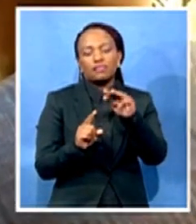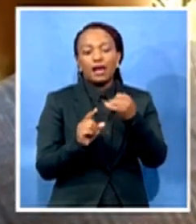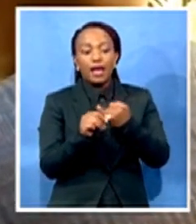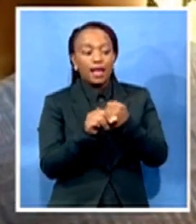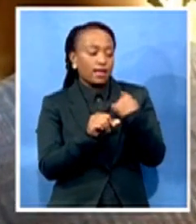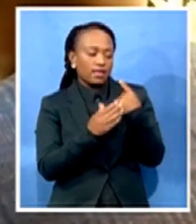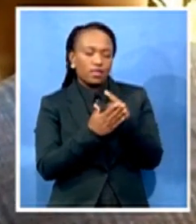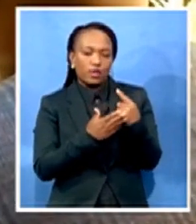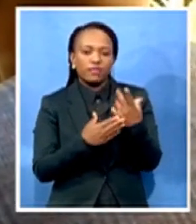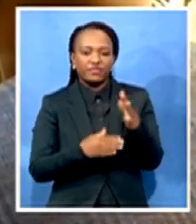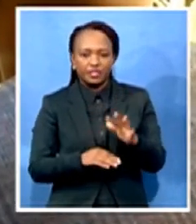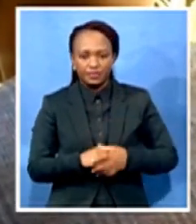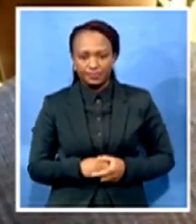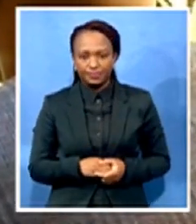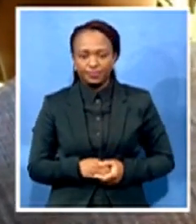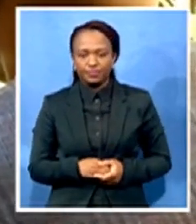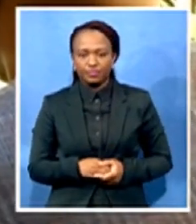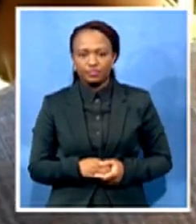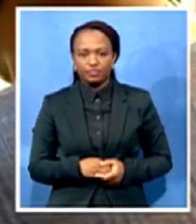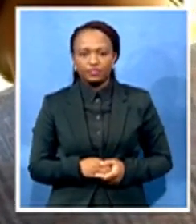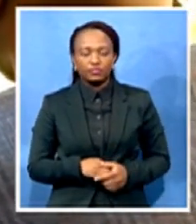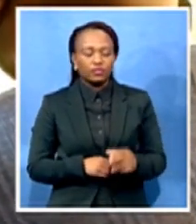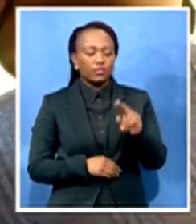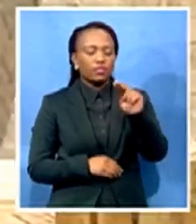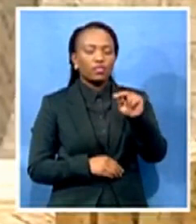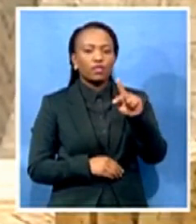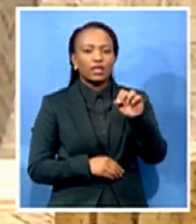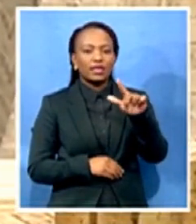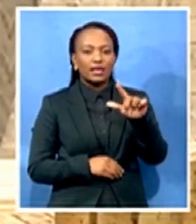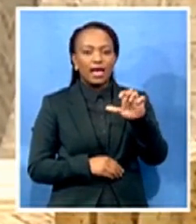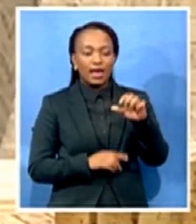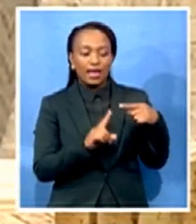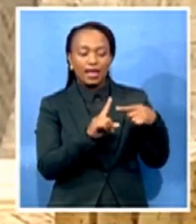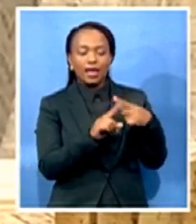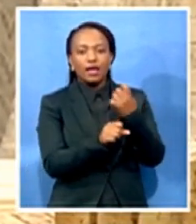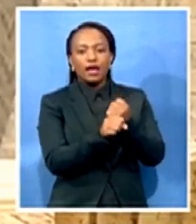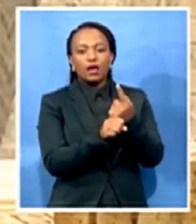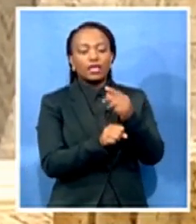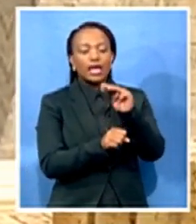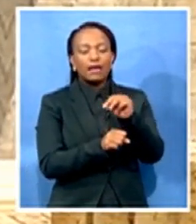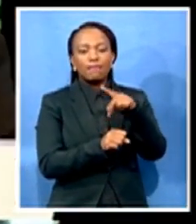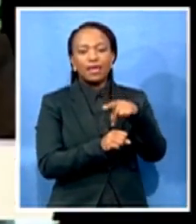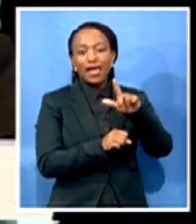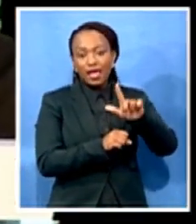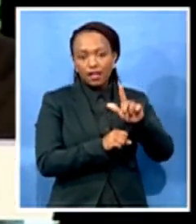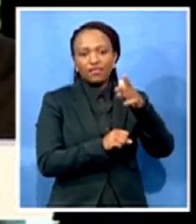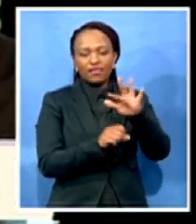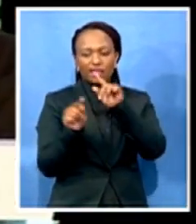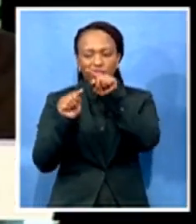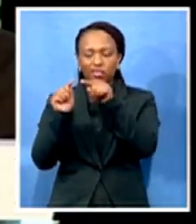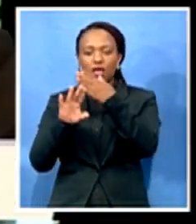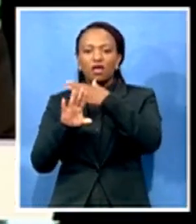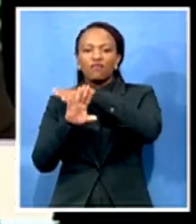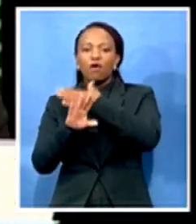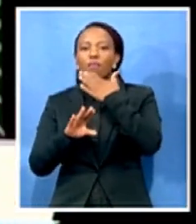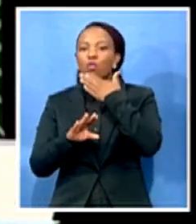Ngele Mulapo, a DA Gauteng MPL, has accused the former Tswane mayor, Solim Simanga,